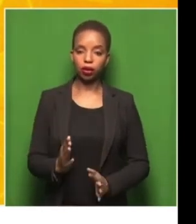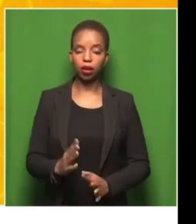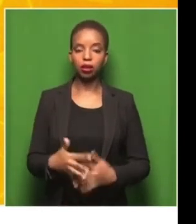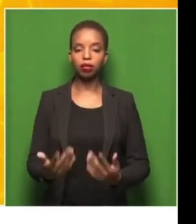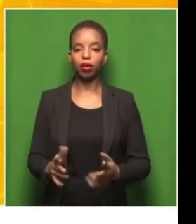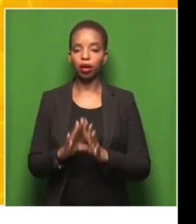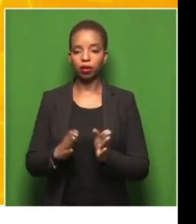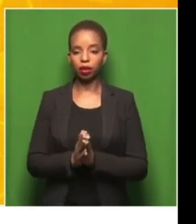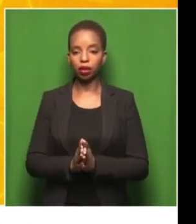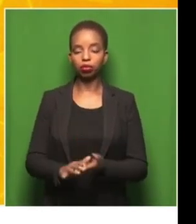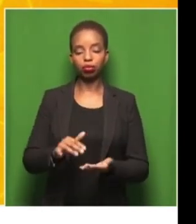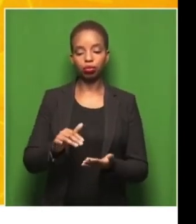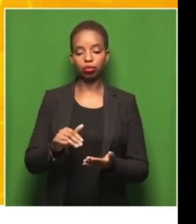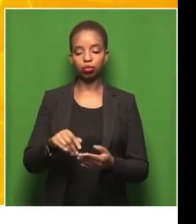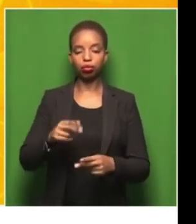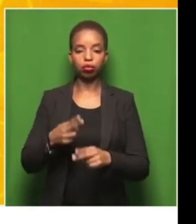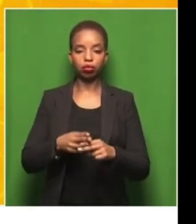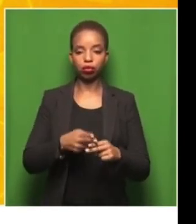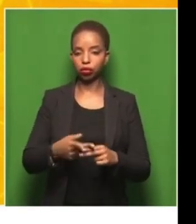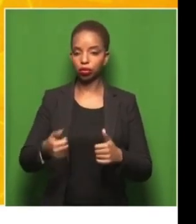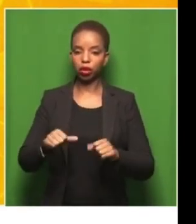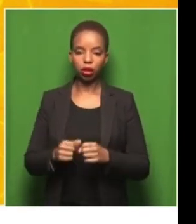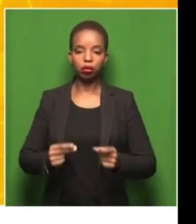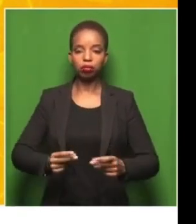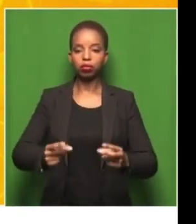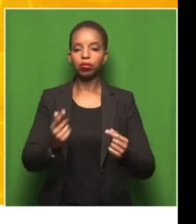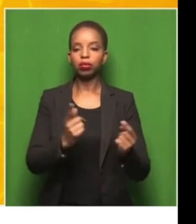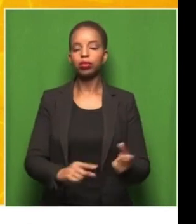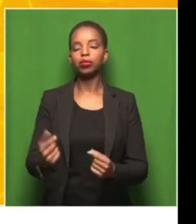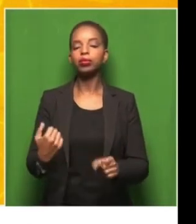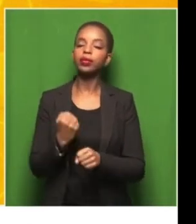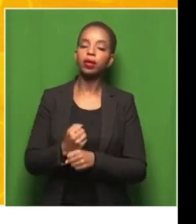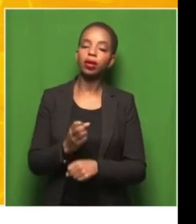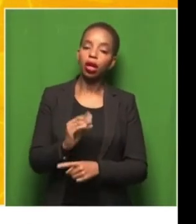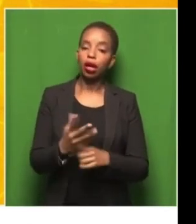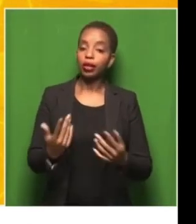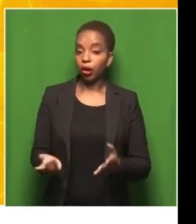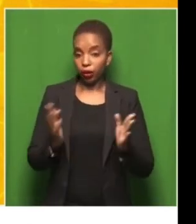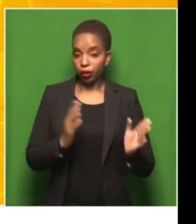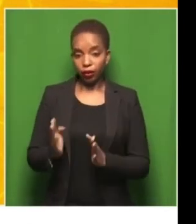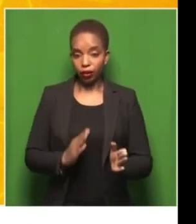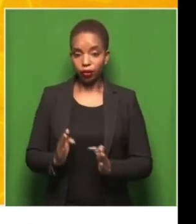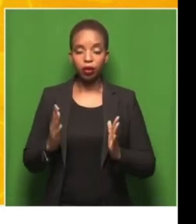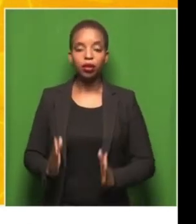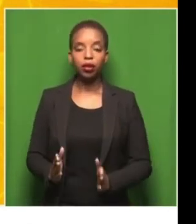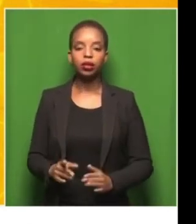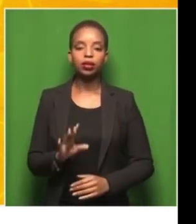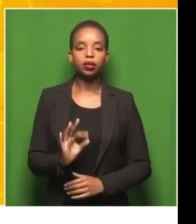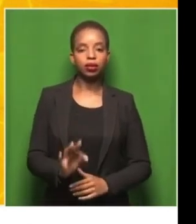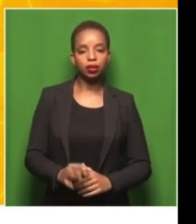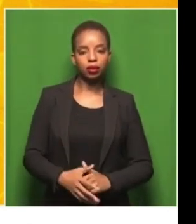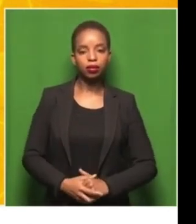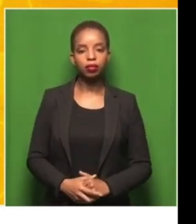up and they were all go, go, go. So they were very, very organized. Which also then in turn